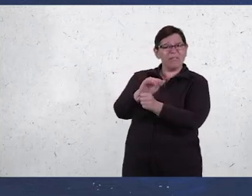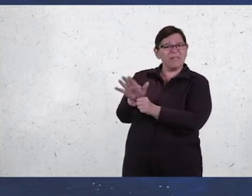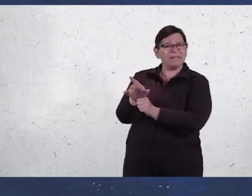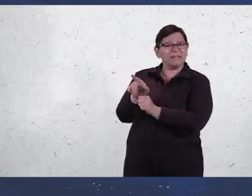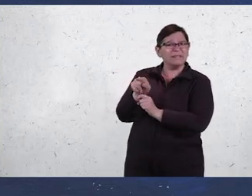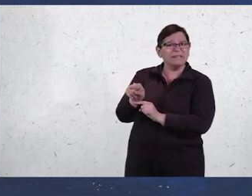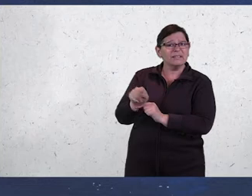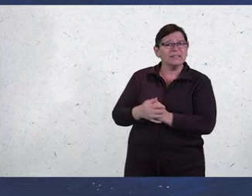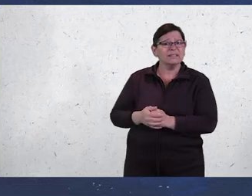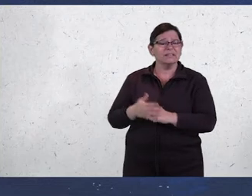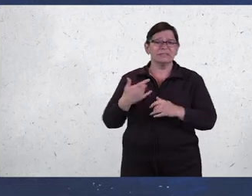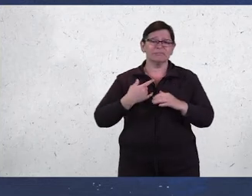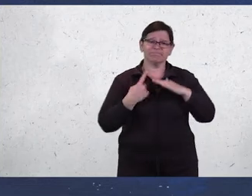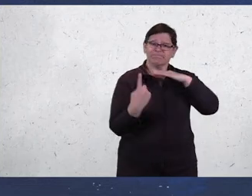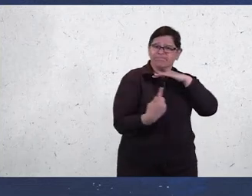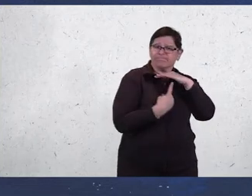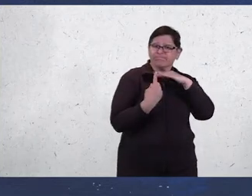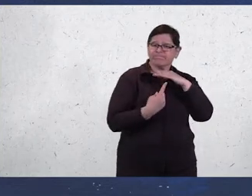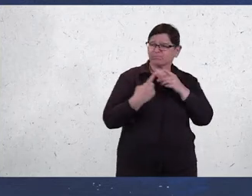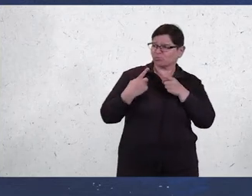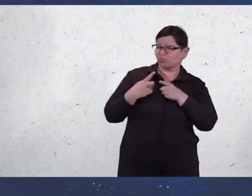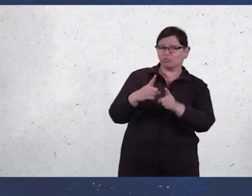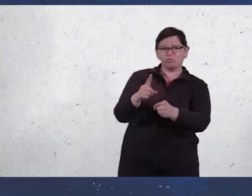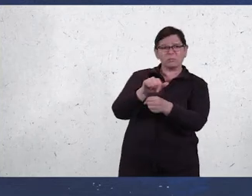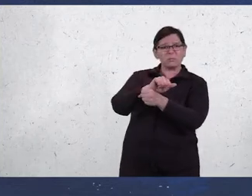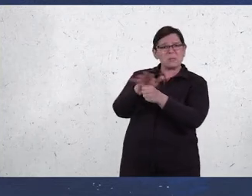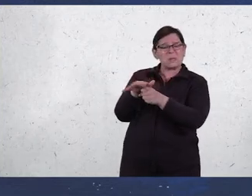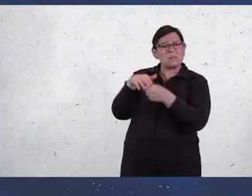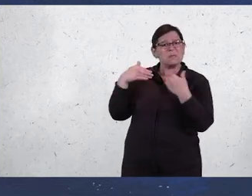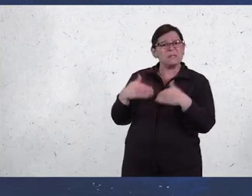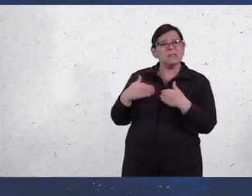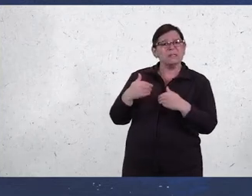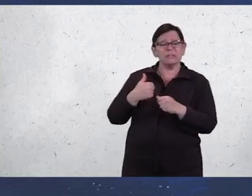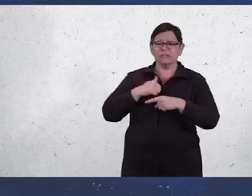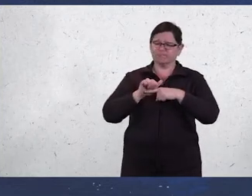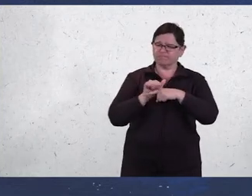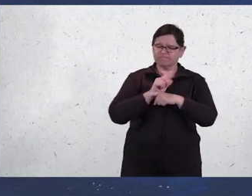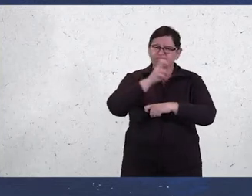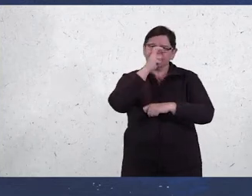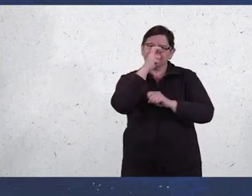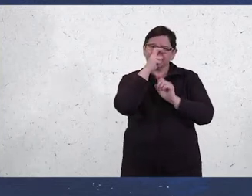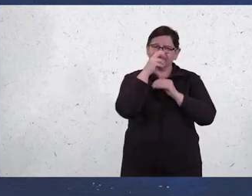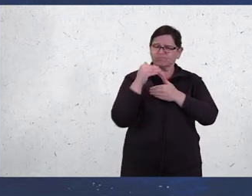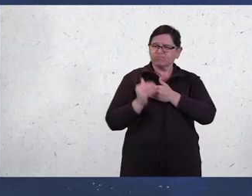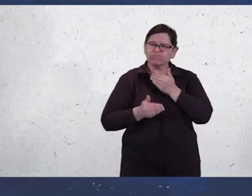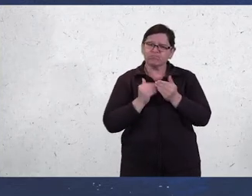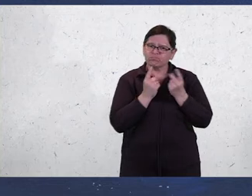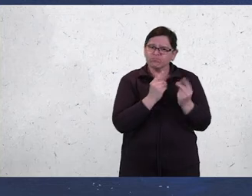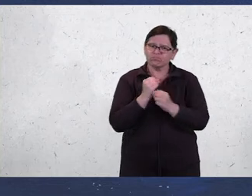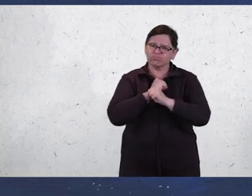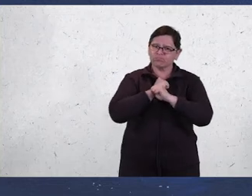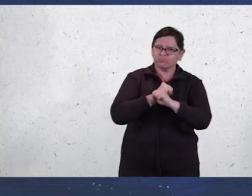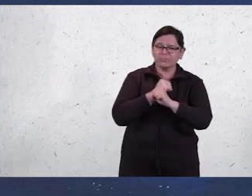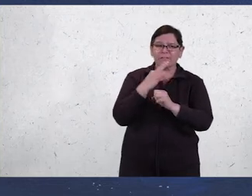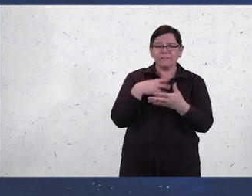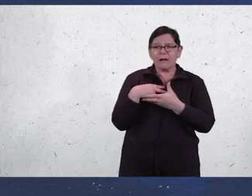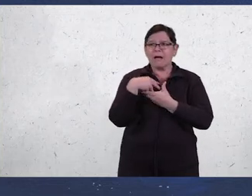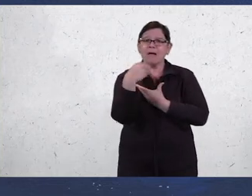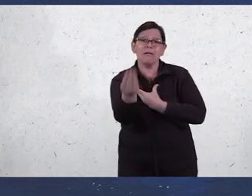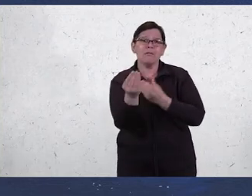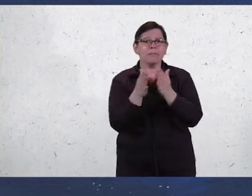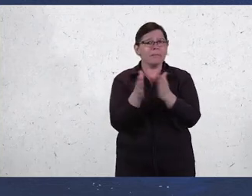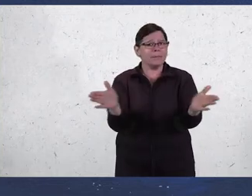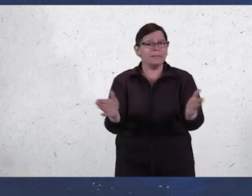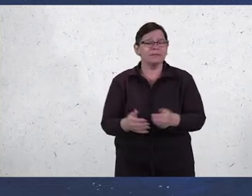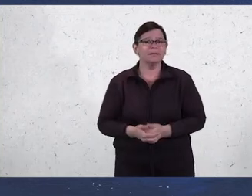of the pandemic and practiced strict precautions when I do go out in public. At the end of Fall 2021,